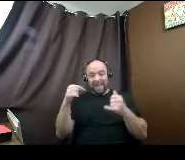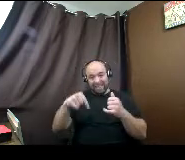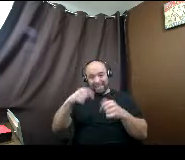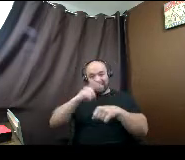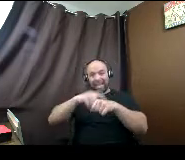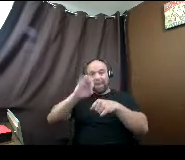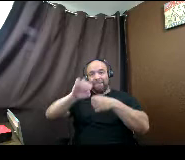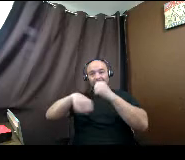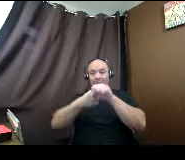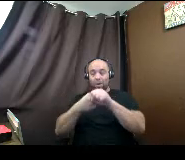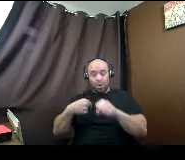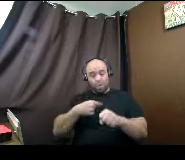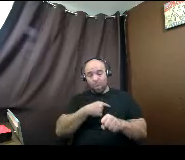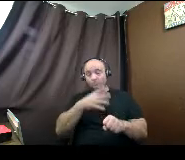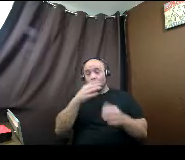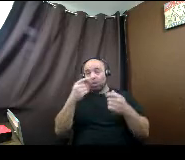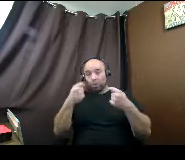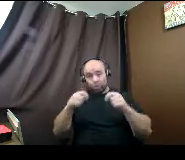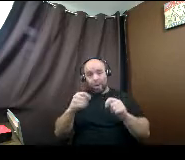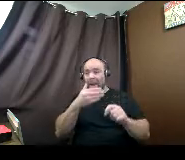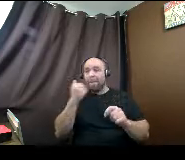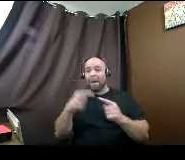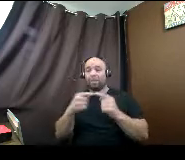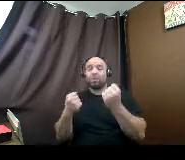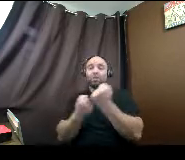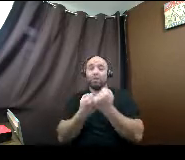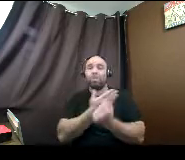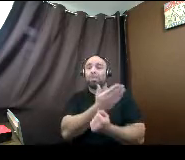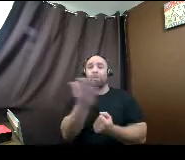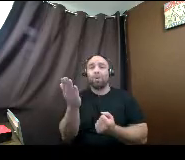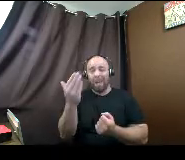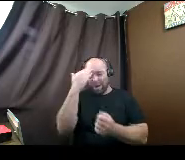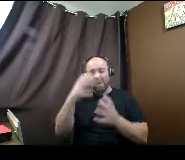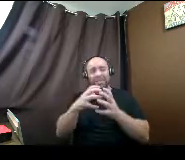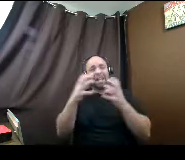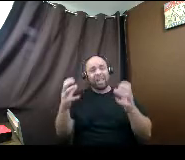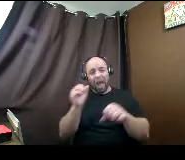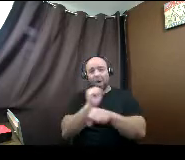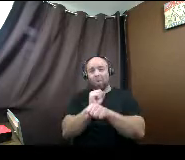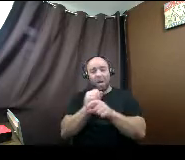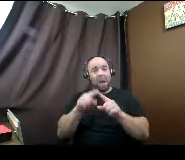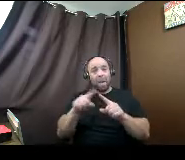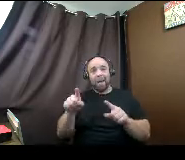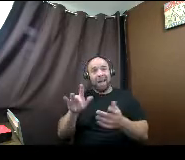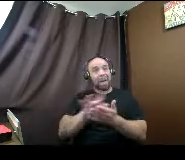try our best to support you, even though we know that it's a lot of work. But we promise the payoff is amazing.